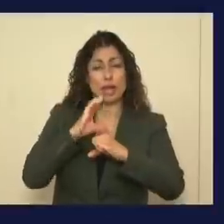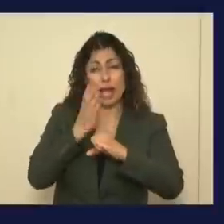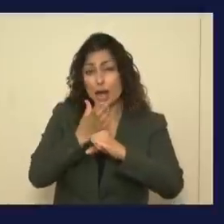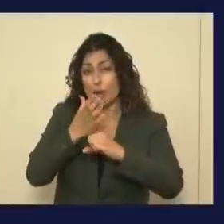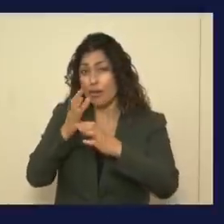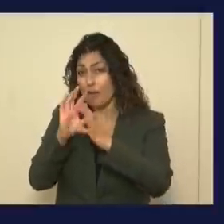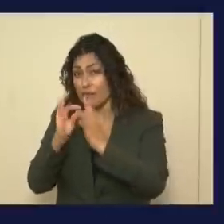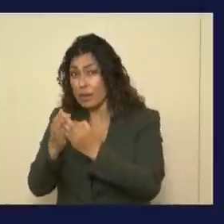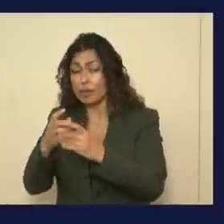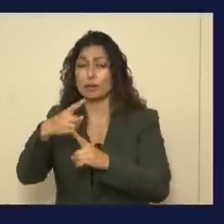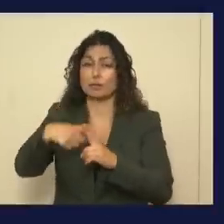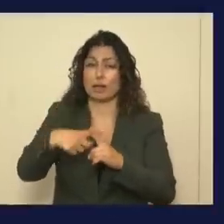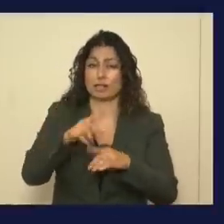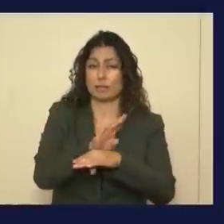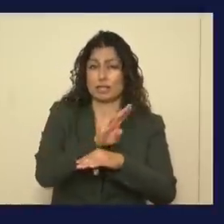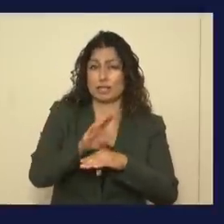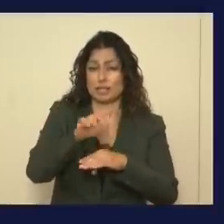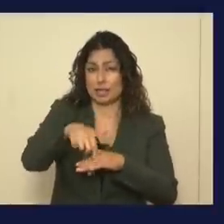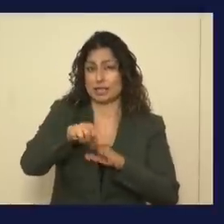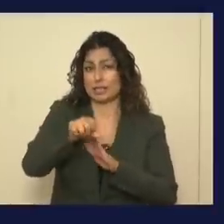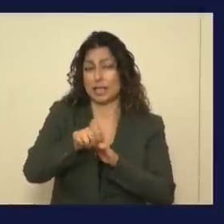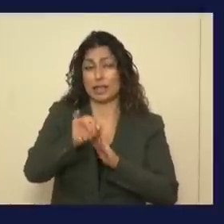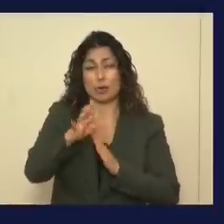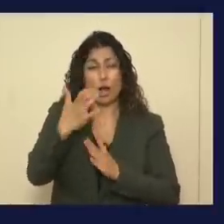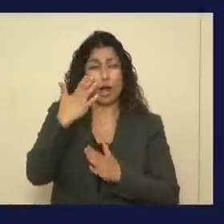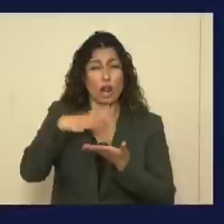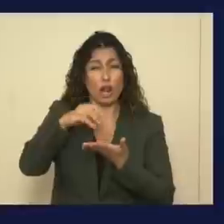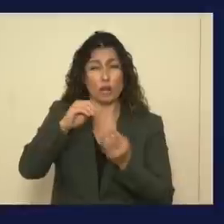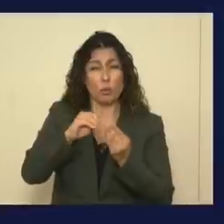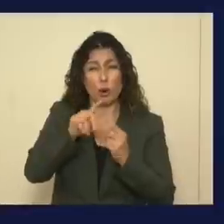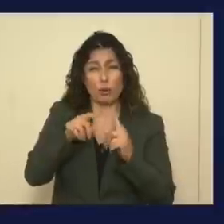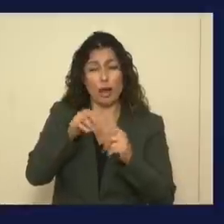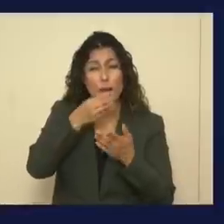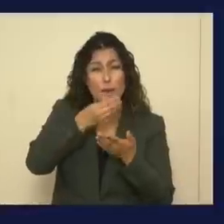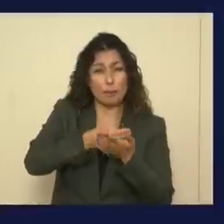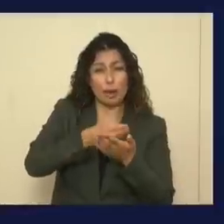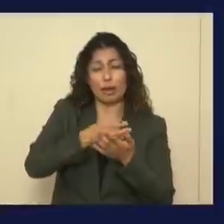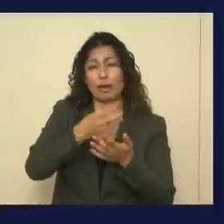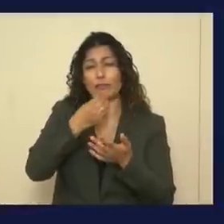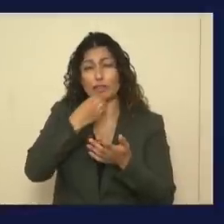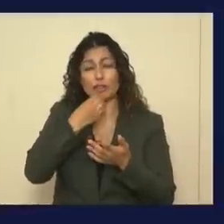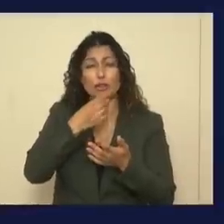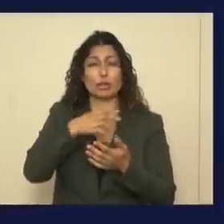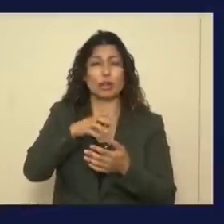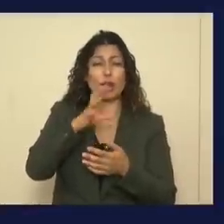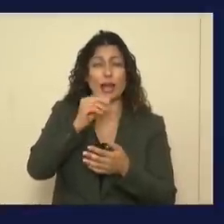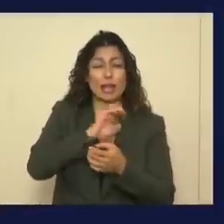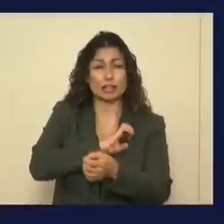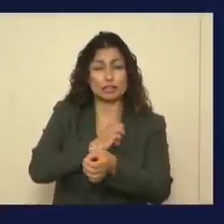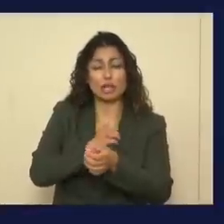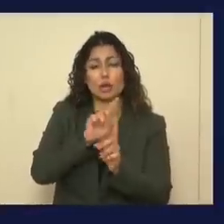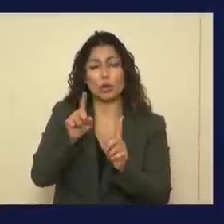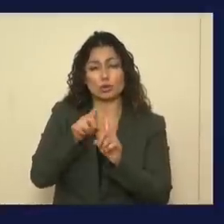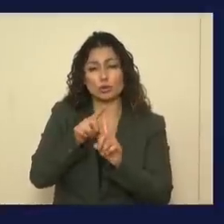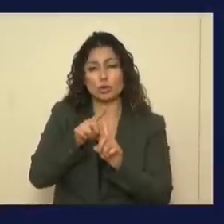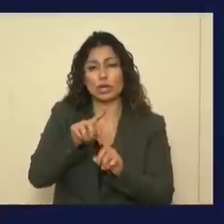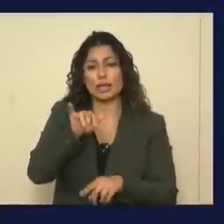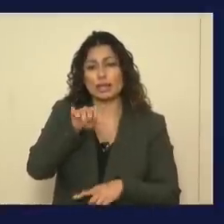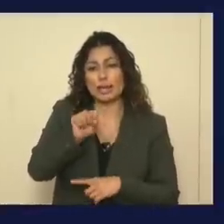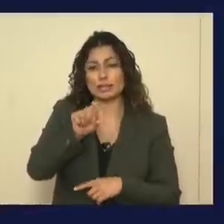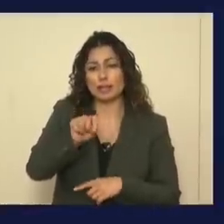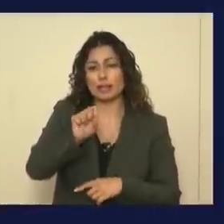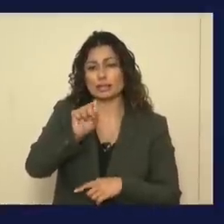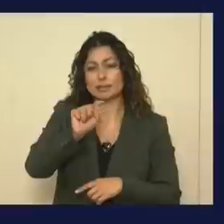in this state. If you want to learn more about food, medical, cash and energy assistance, go to yes.state.nm.us.